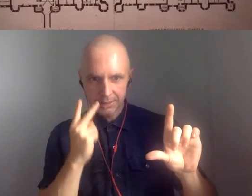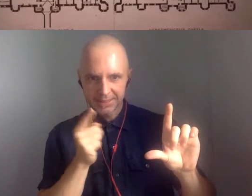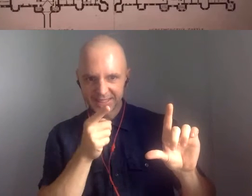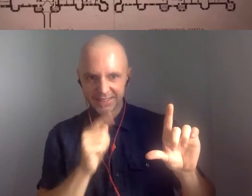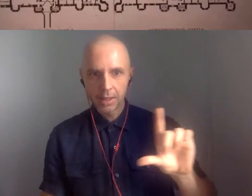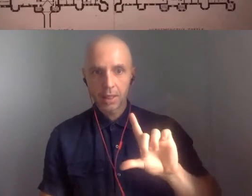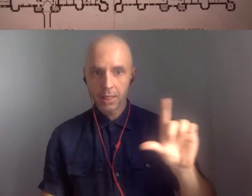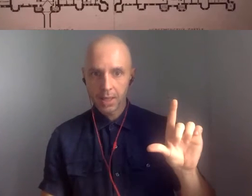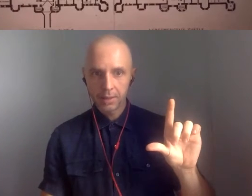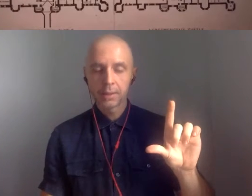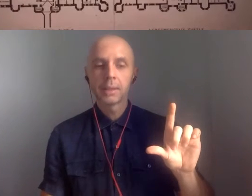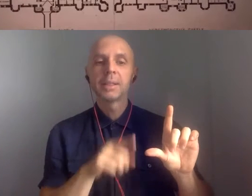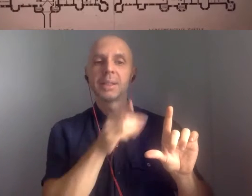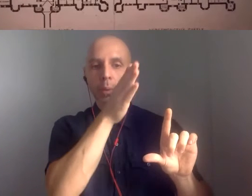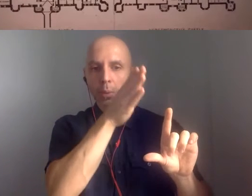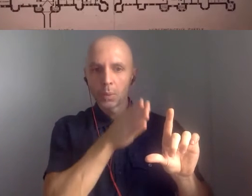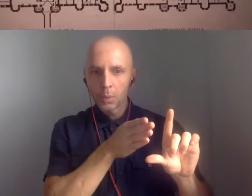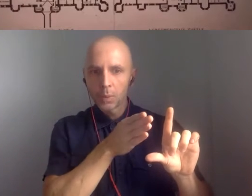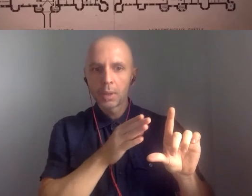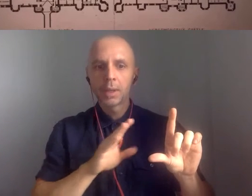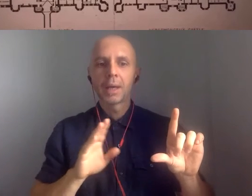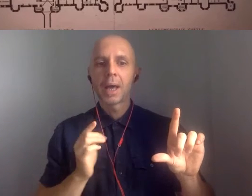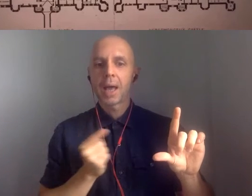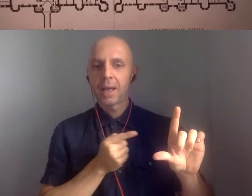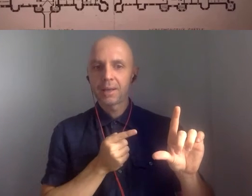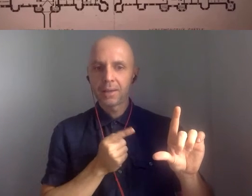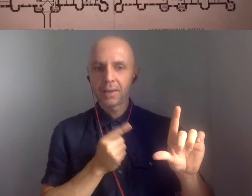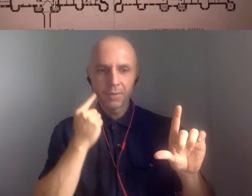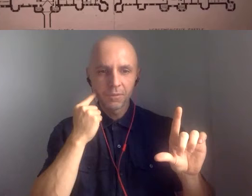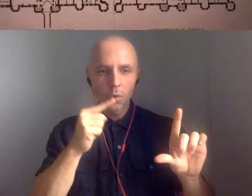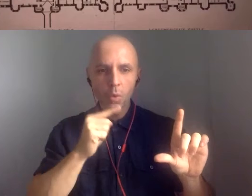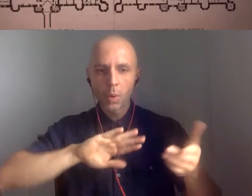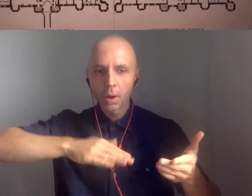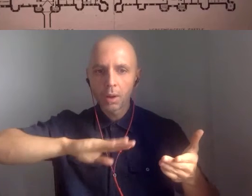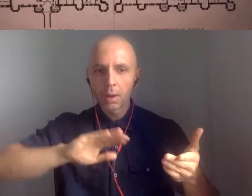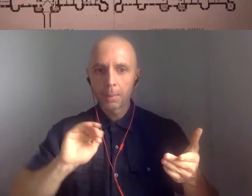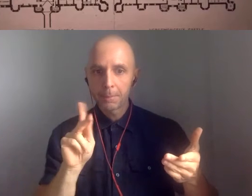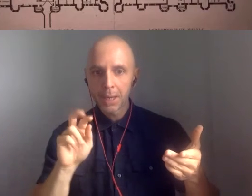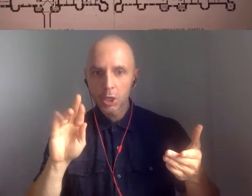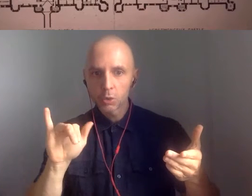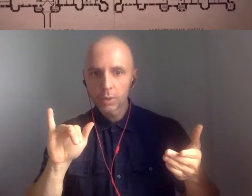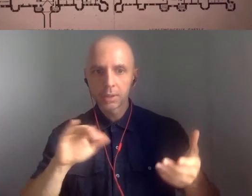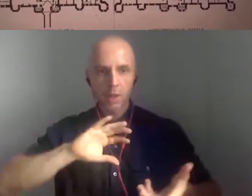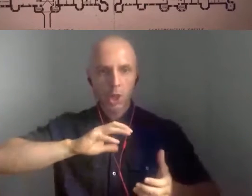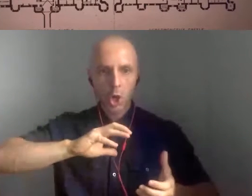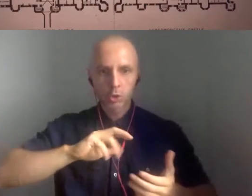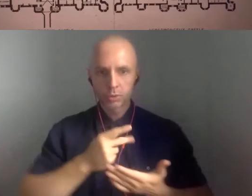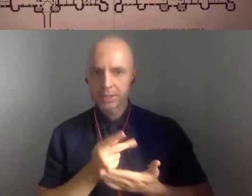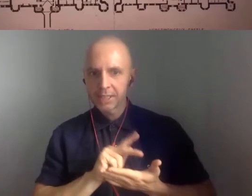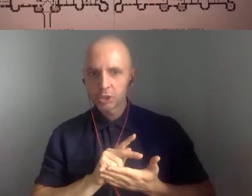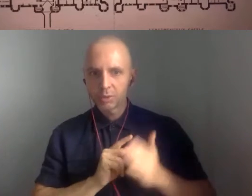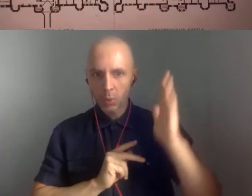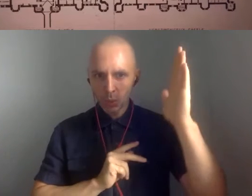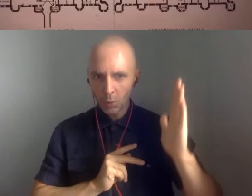the left-hand curtain wall, there is a bakery, a laundry, there is a kitchen, and there are a